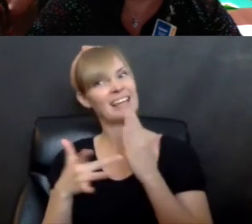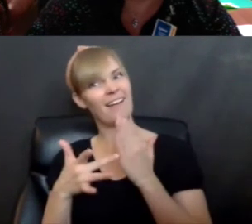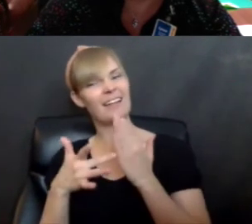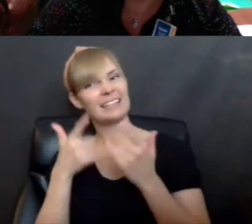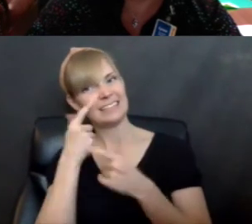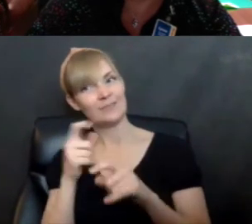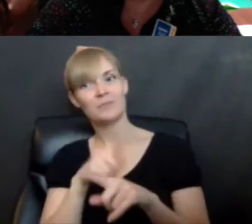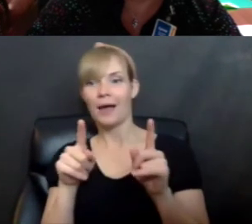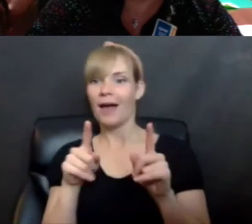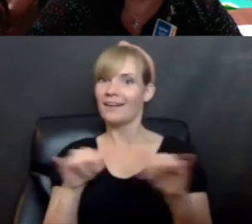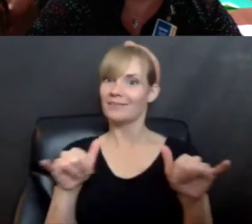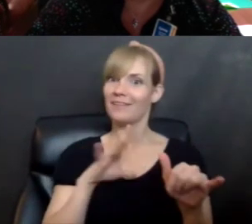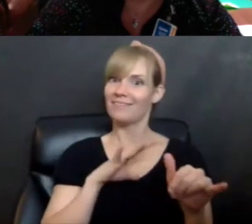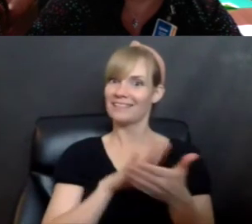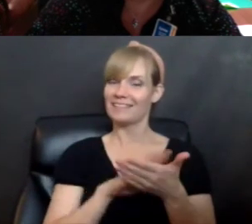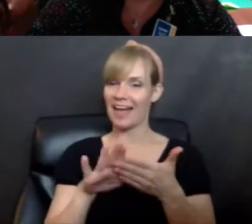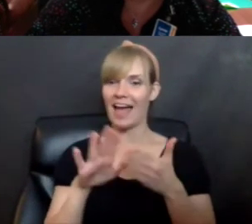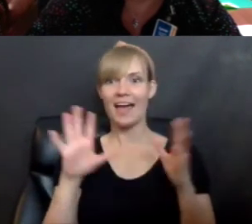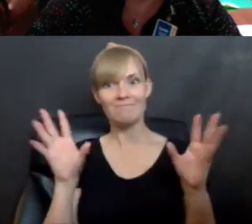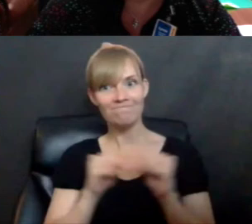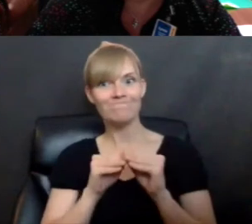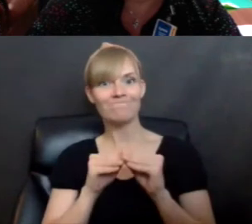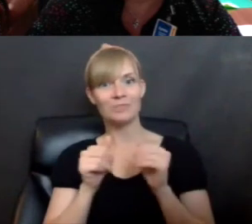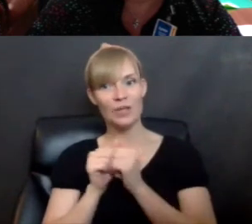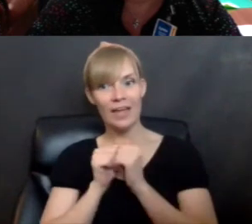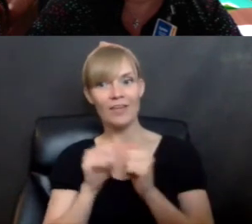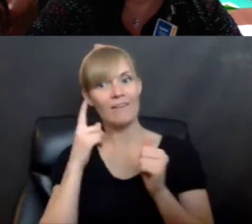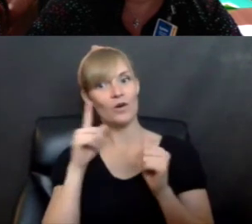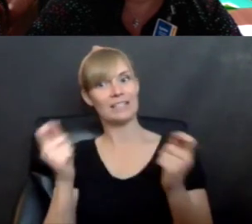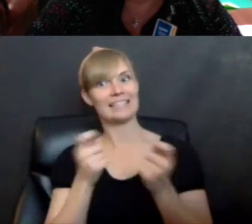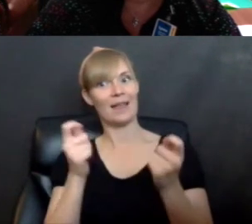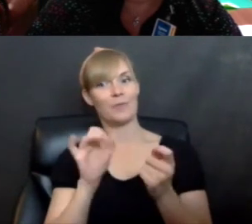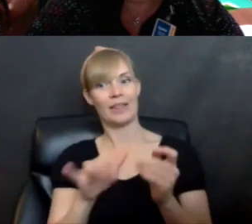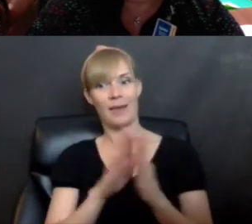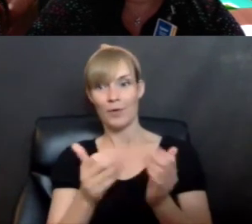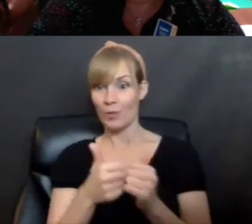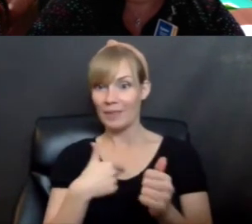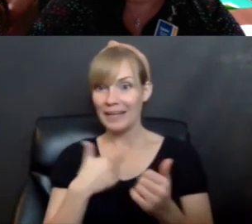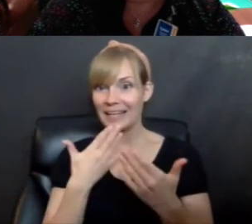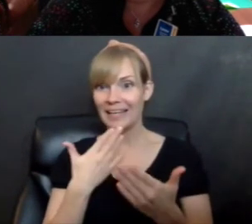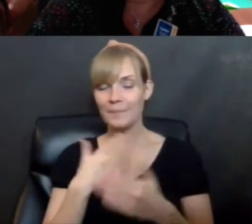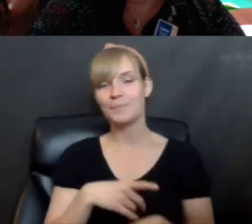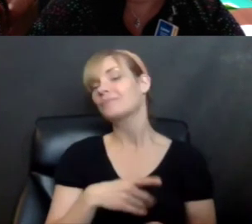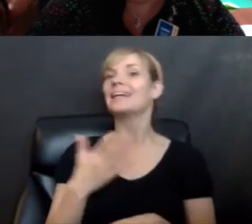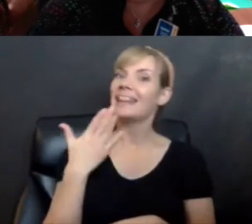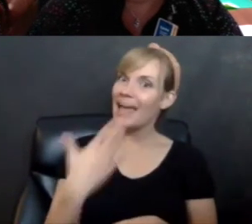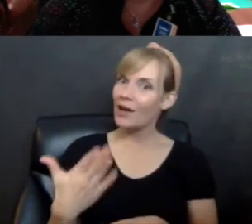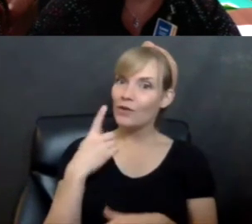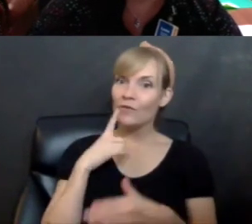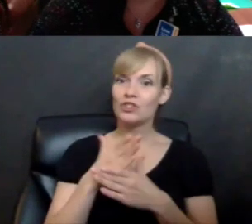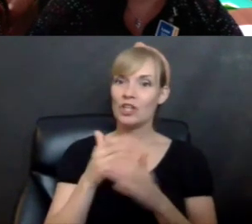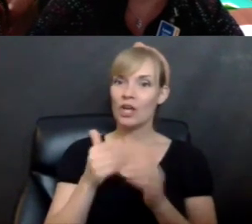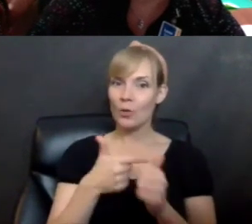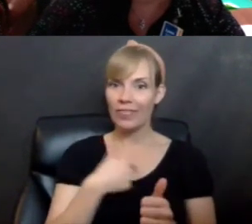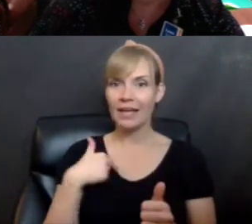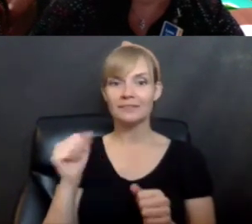thank you for having me back and for celebrating this book with me. Thank you so much for sharing it with us and for doing this with us.